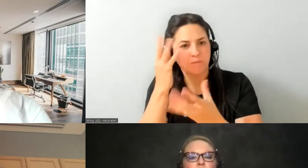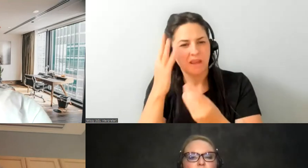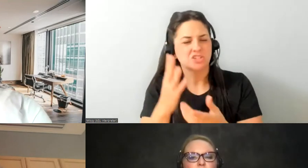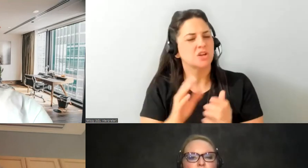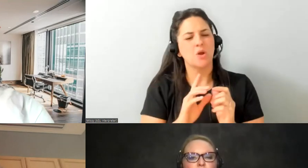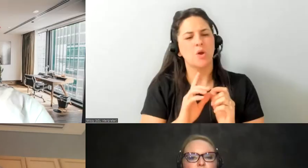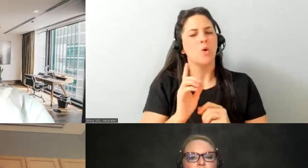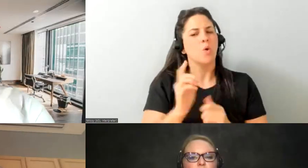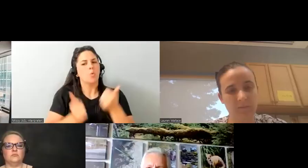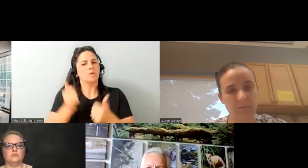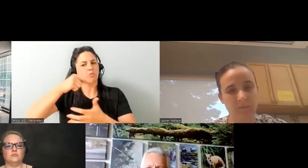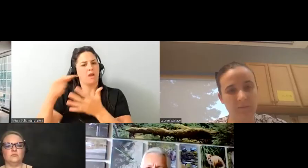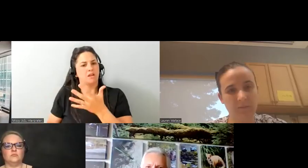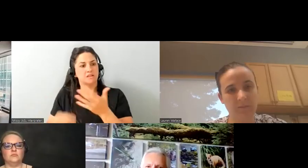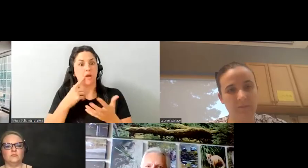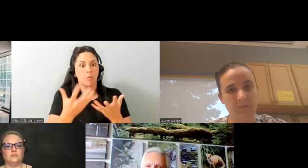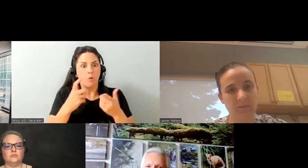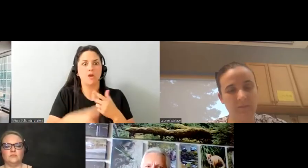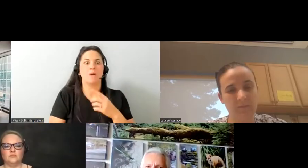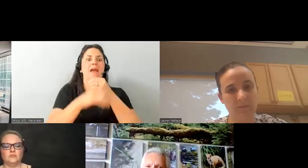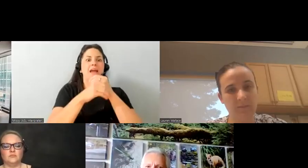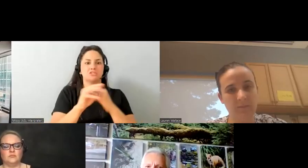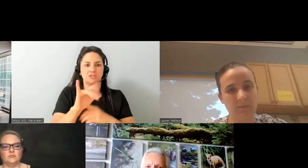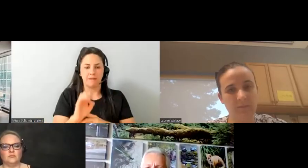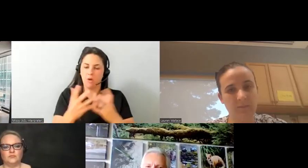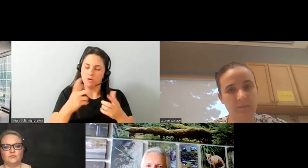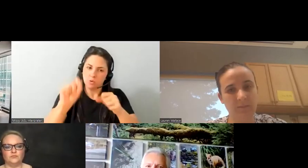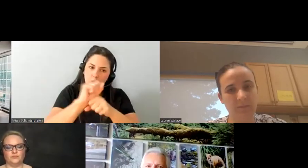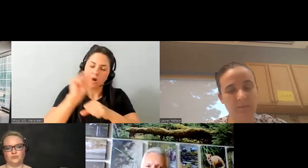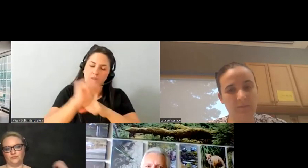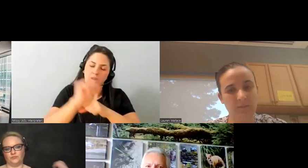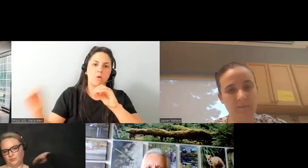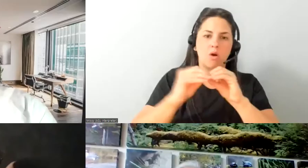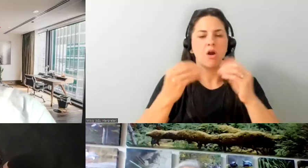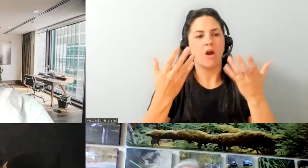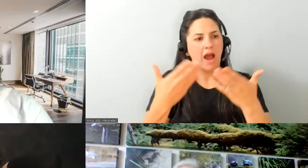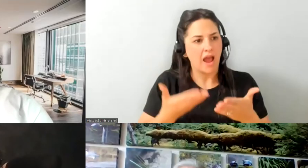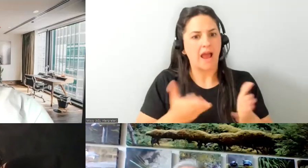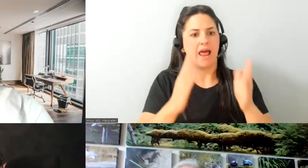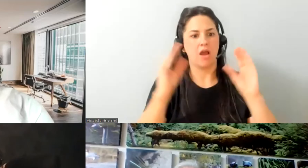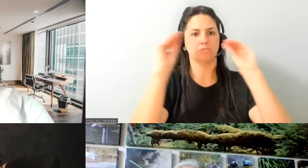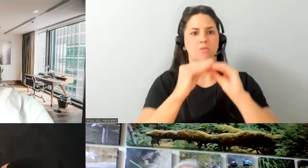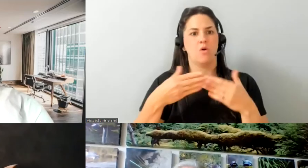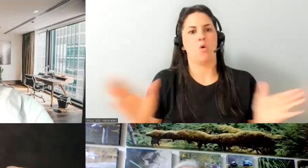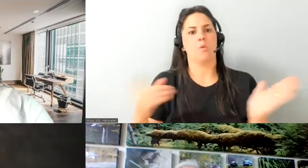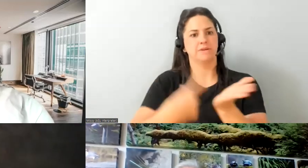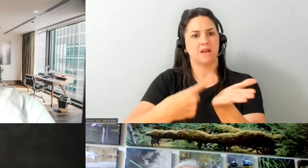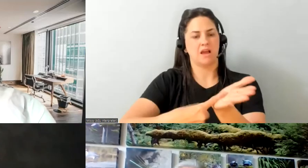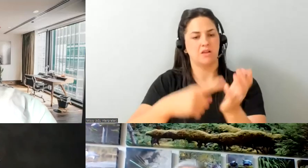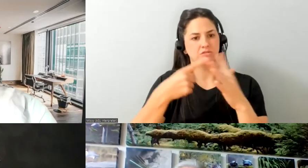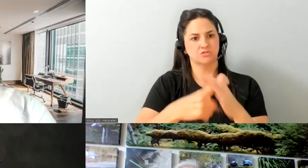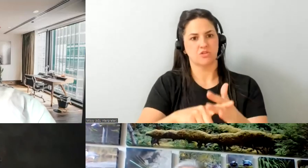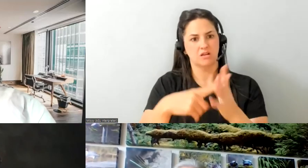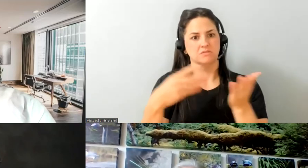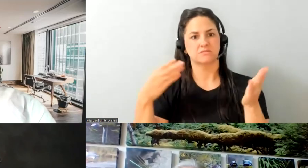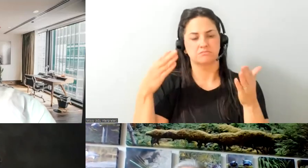we want you to go that extra mile we want you to be part of that open dialogue and here's something to help you start down that process and